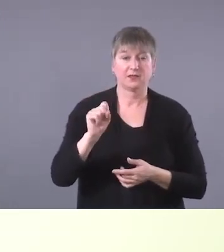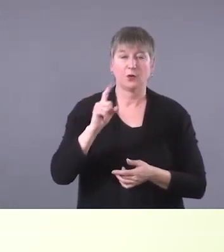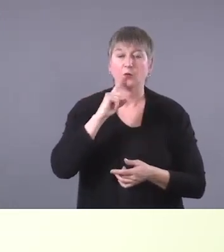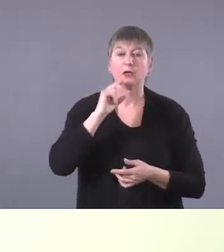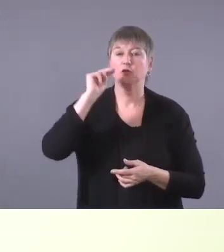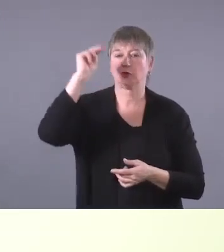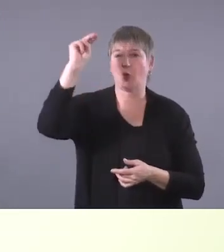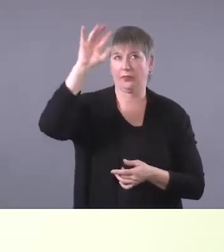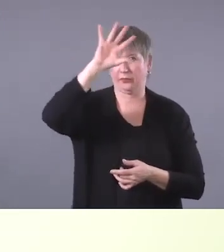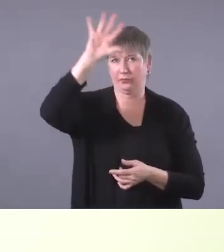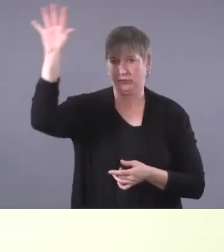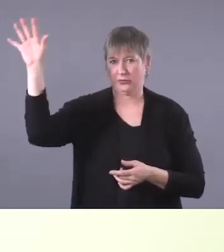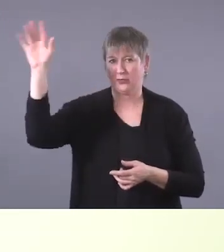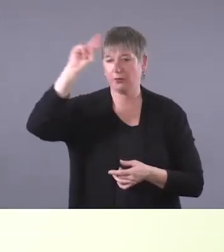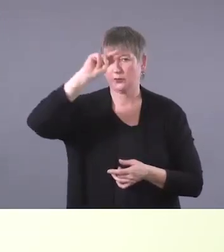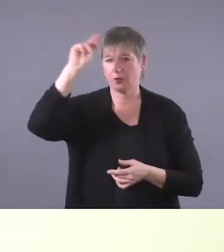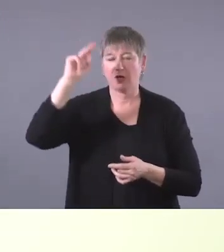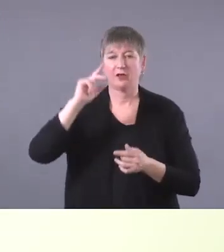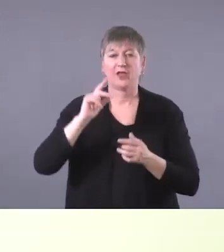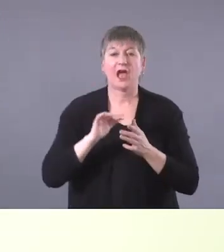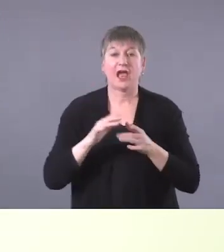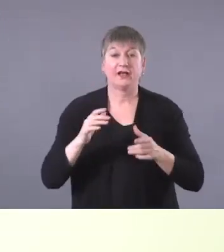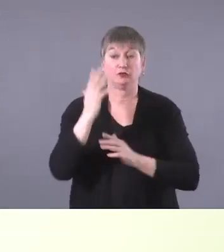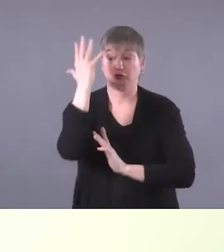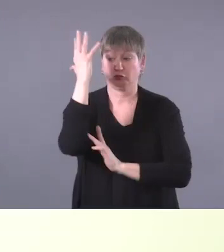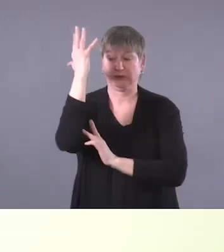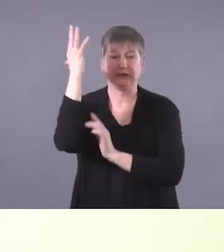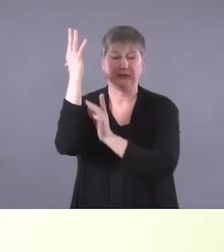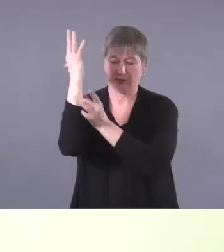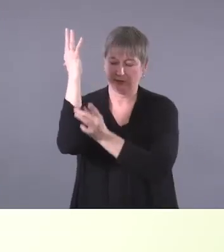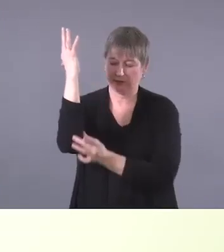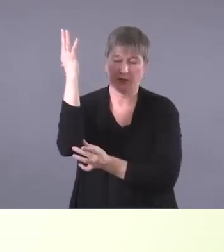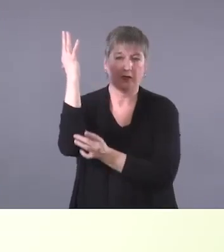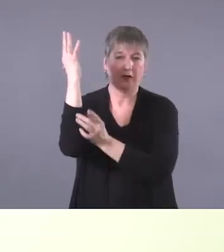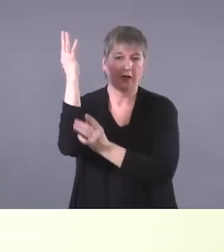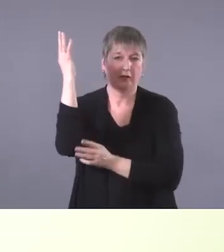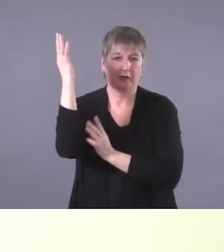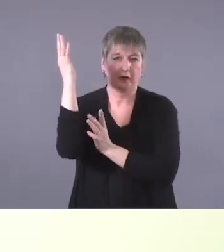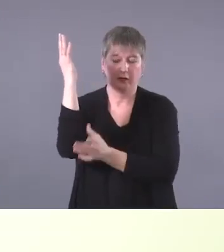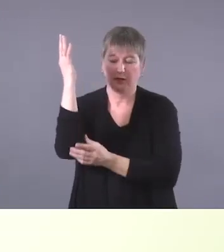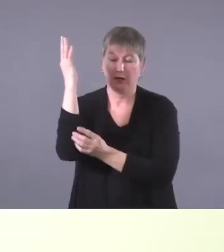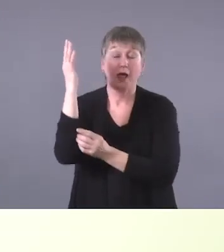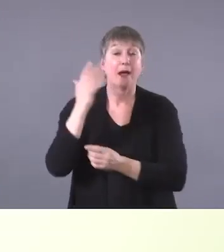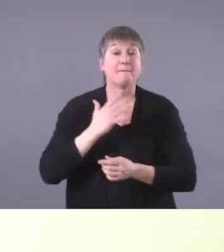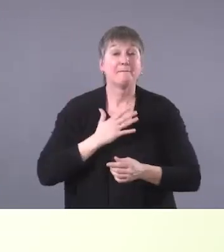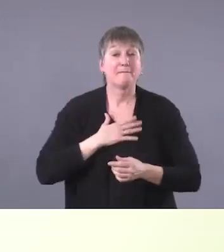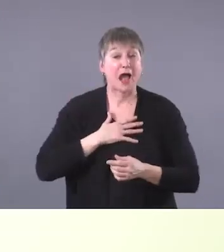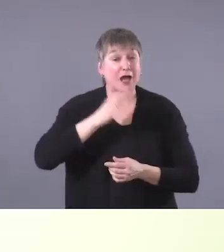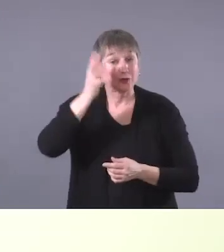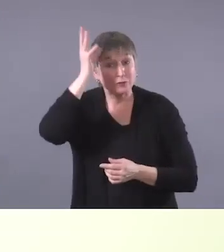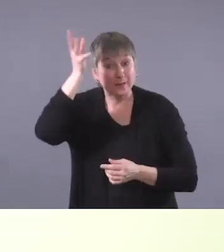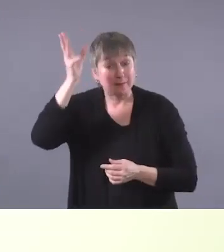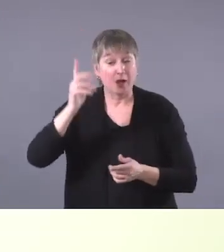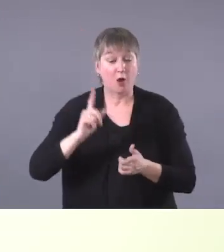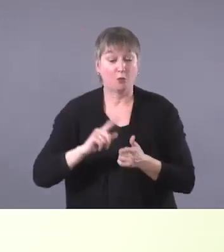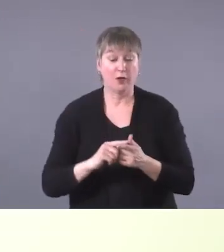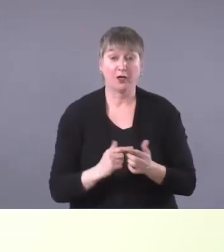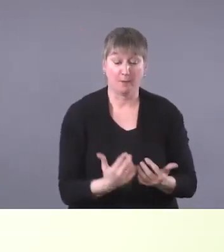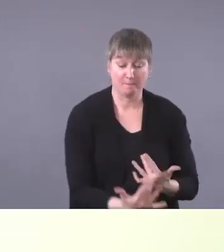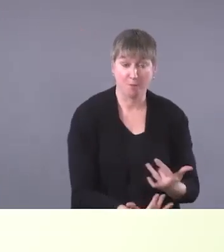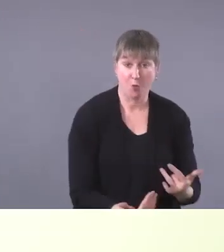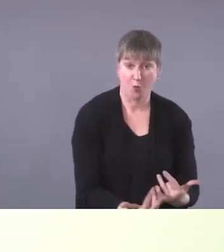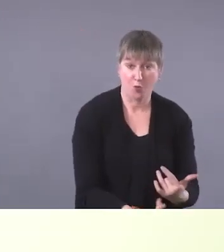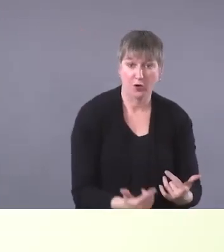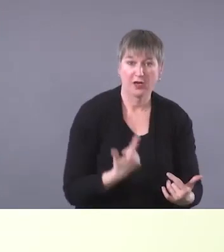Um, and it grows on trees. Um, my mushroom, for example, always used to burn it by the door to ward off evil